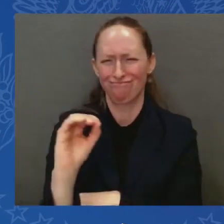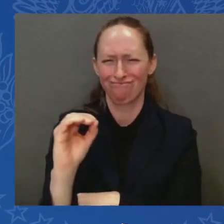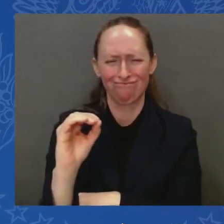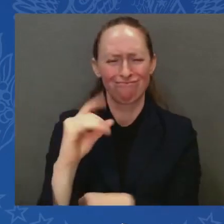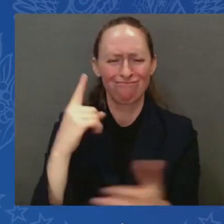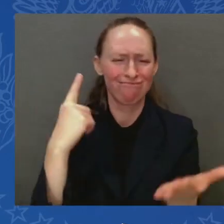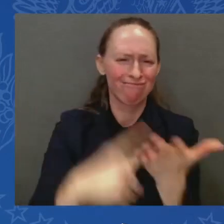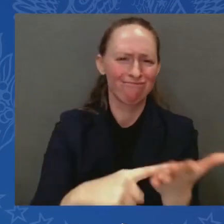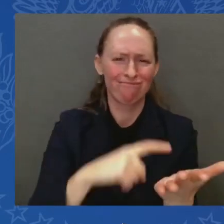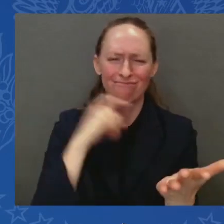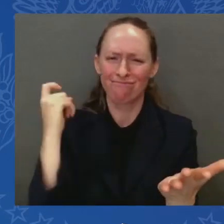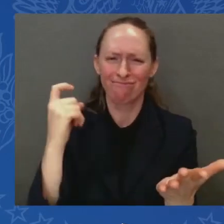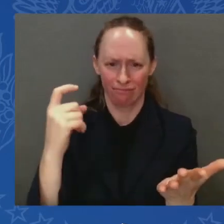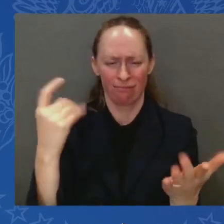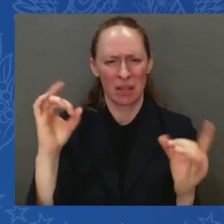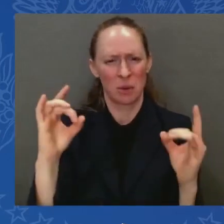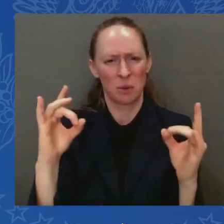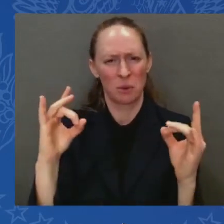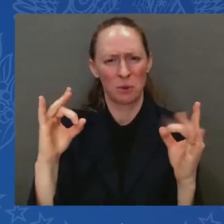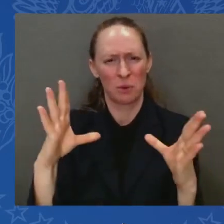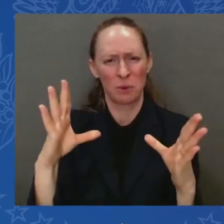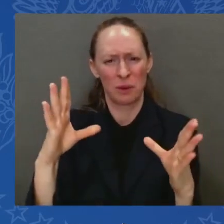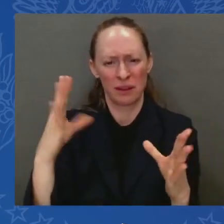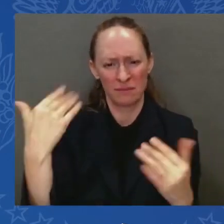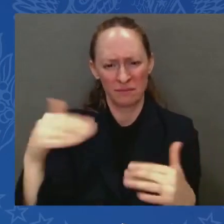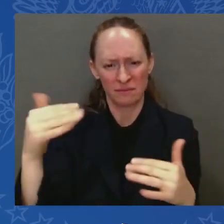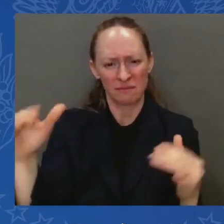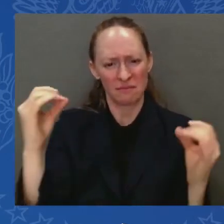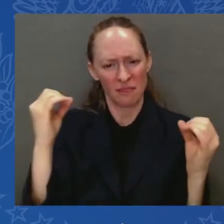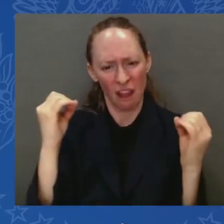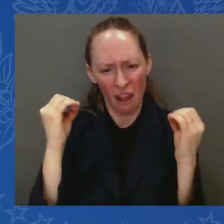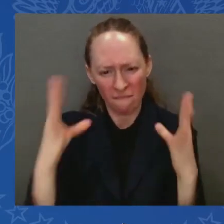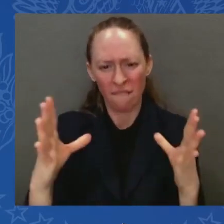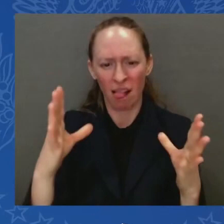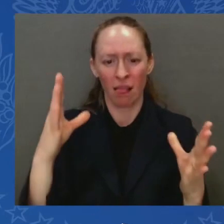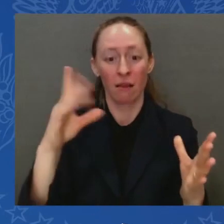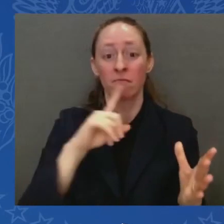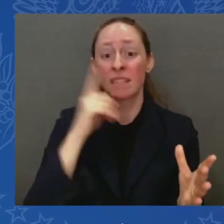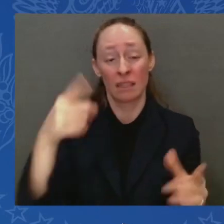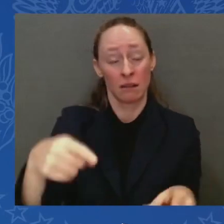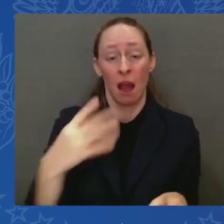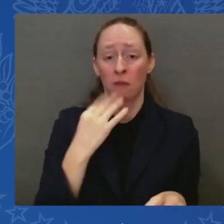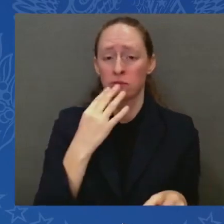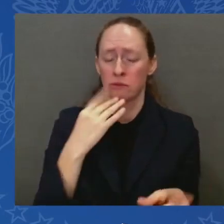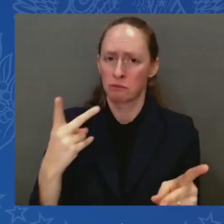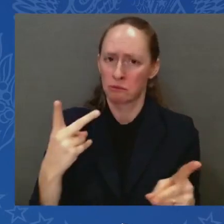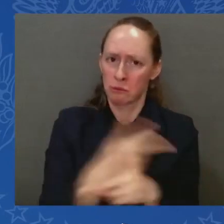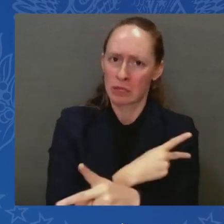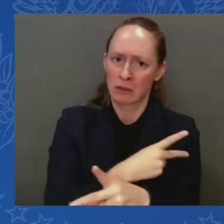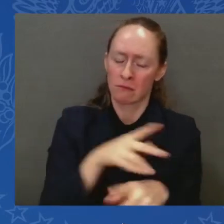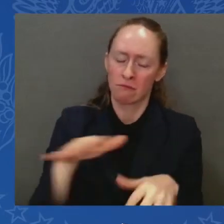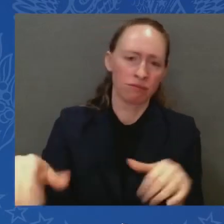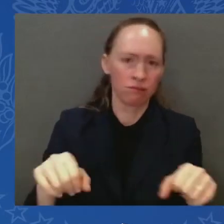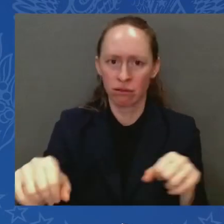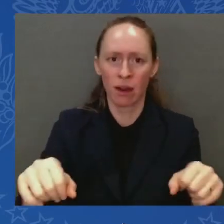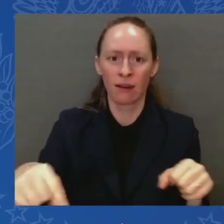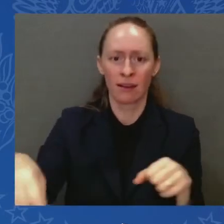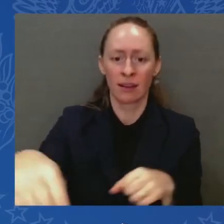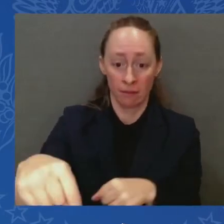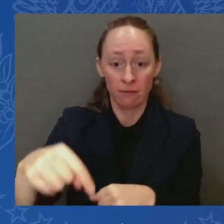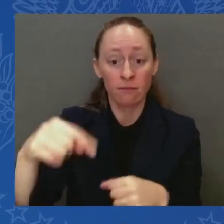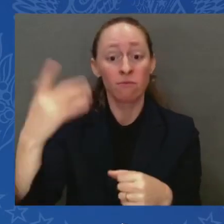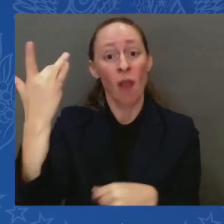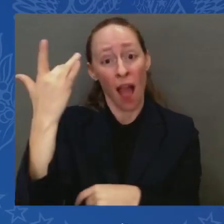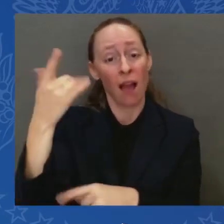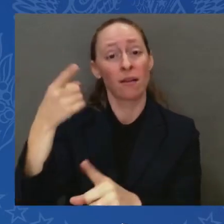deeper here in Israel. October 7th, which was sacred to a sacred Jewish holiday, became the deadliest day for the Jewish